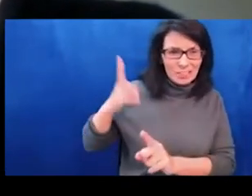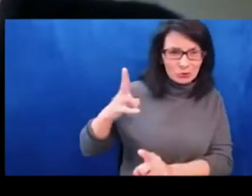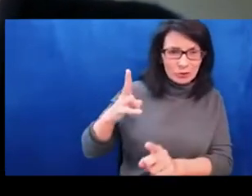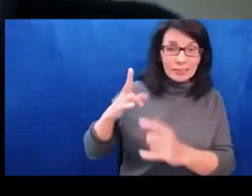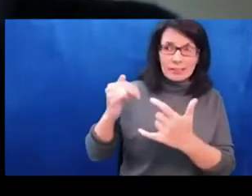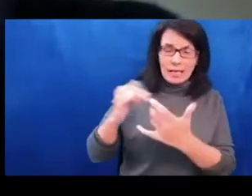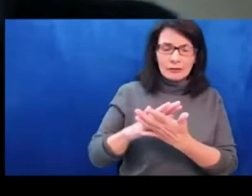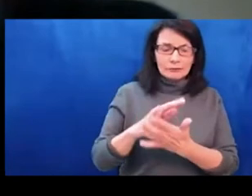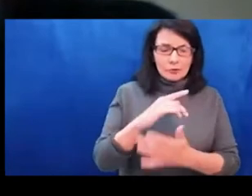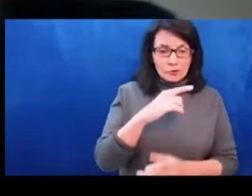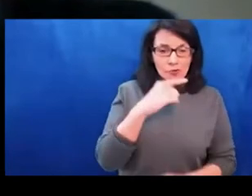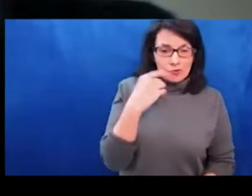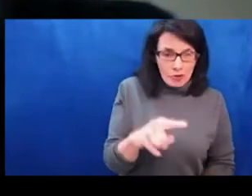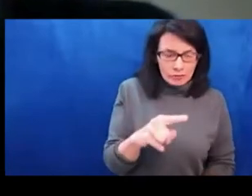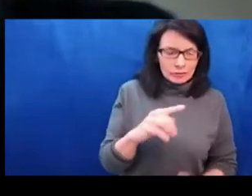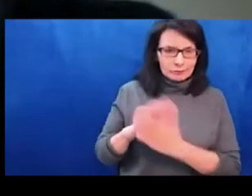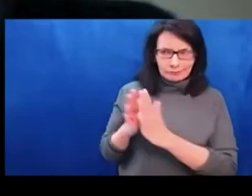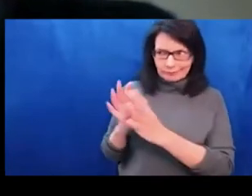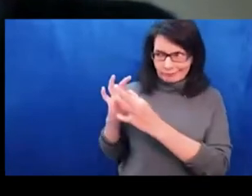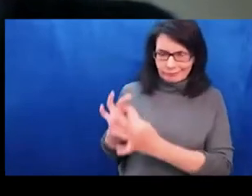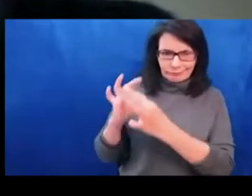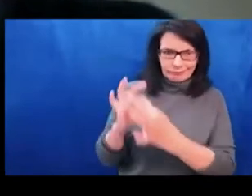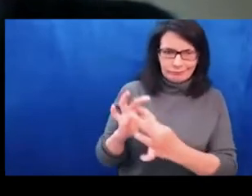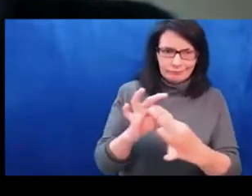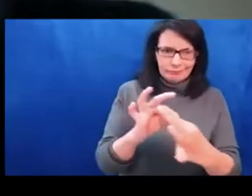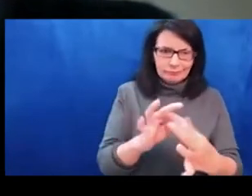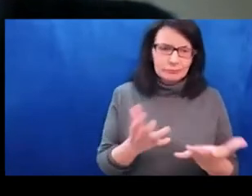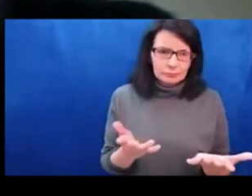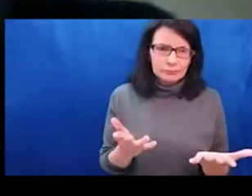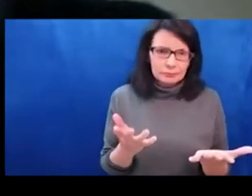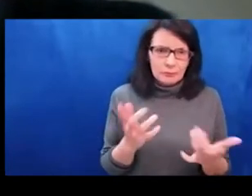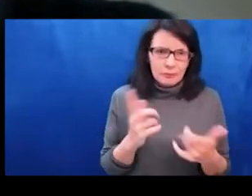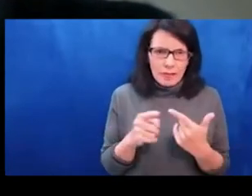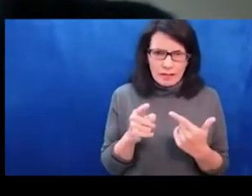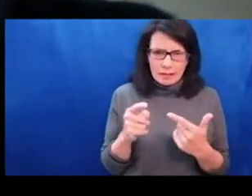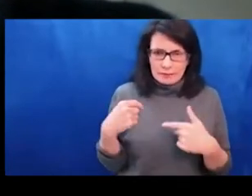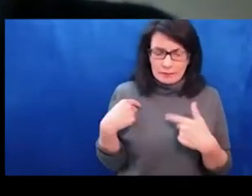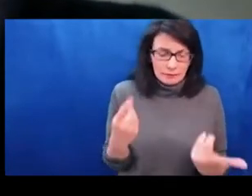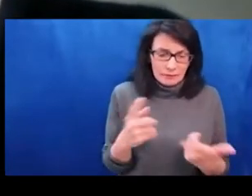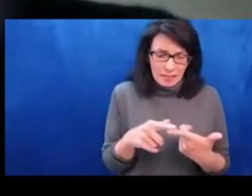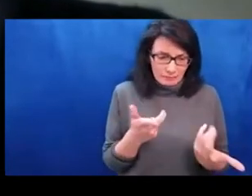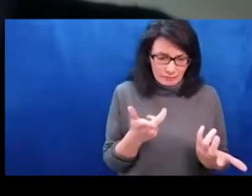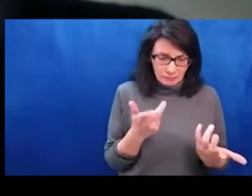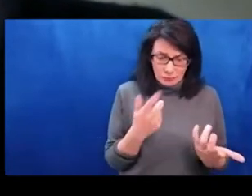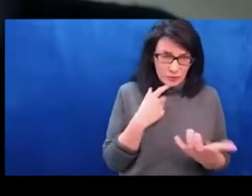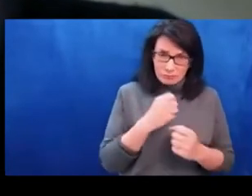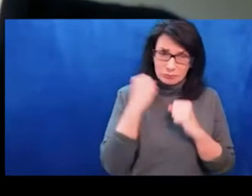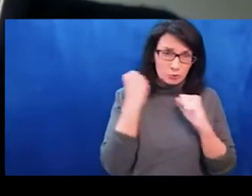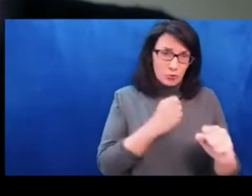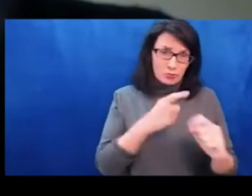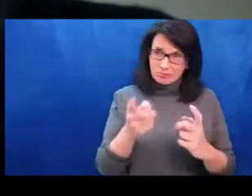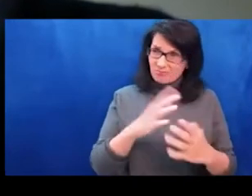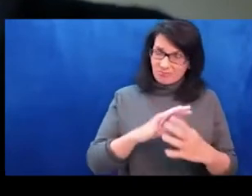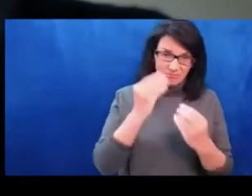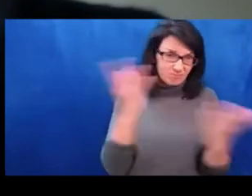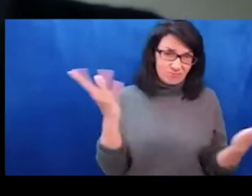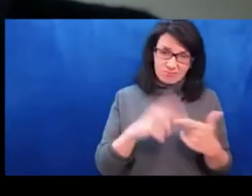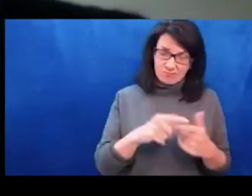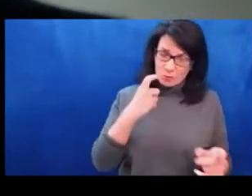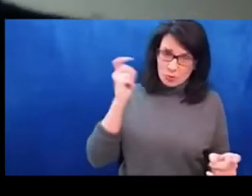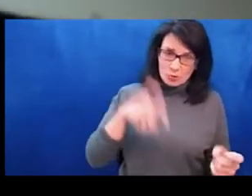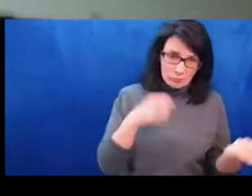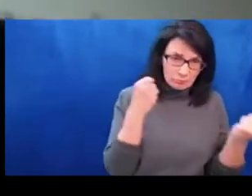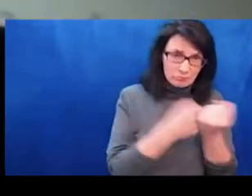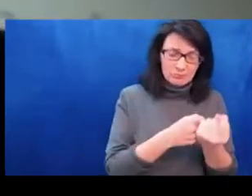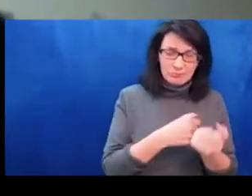of pushback from people that we've asked colleagues in the west to publish it